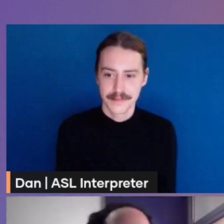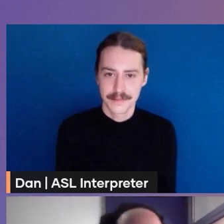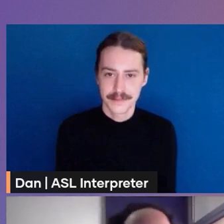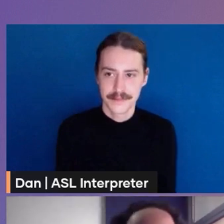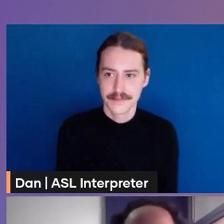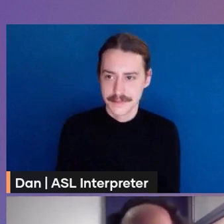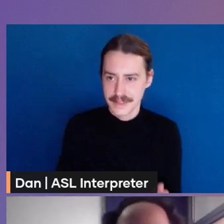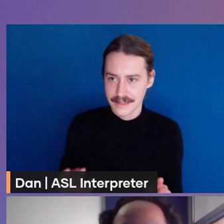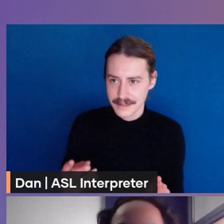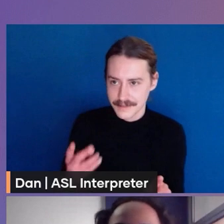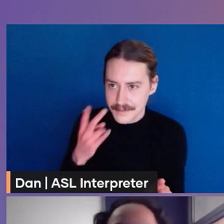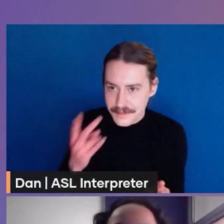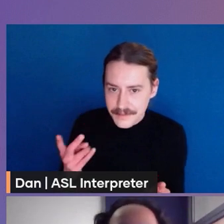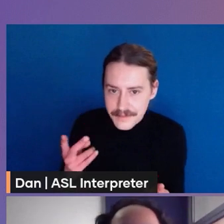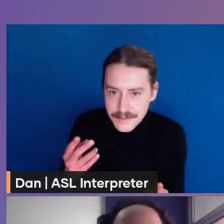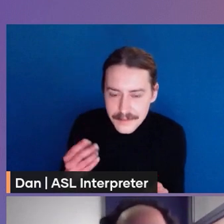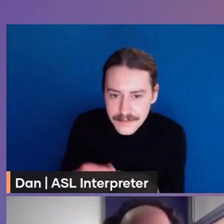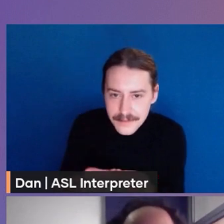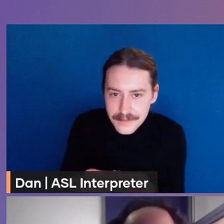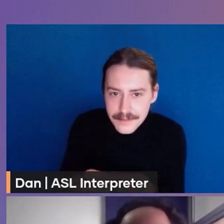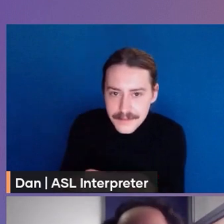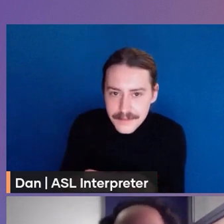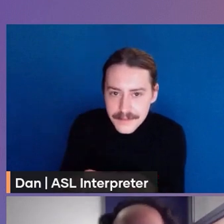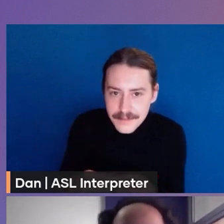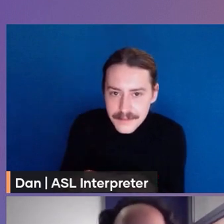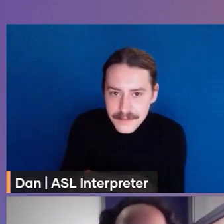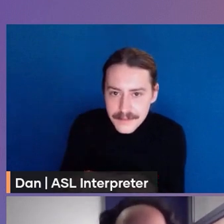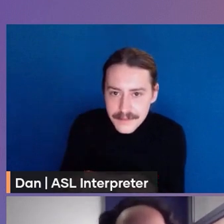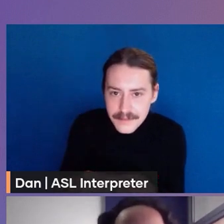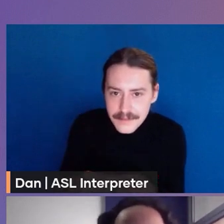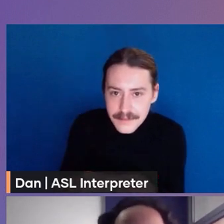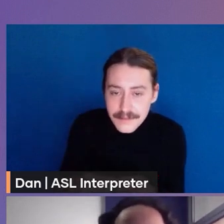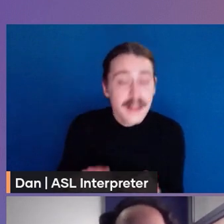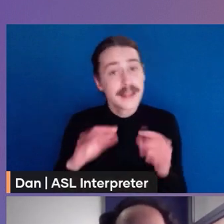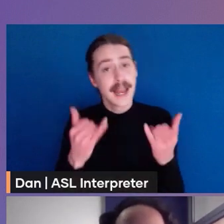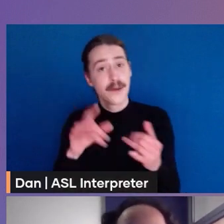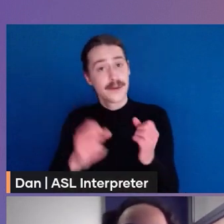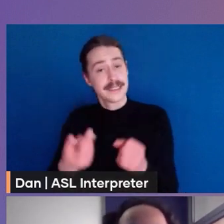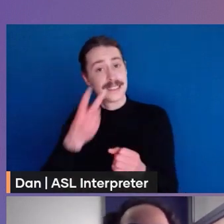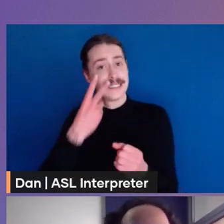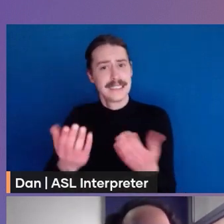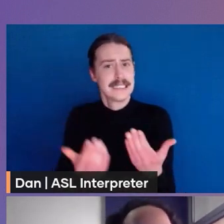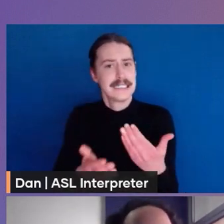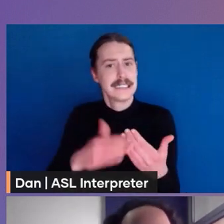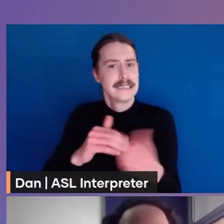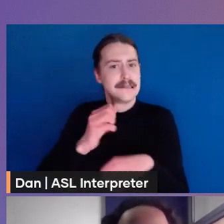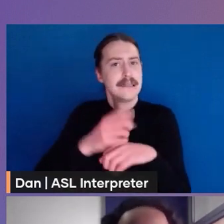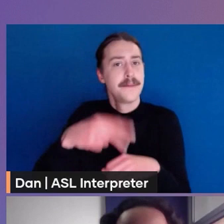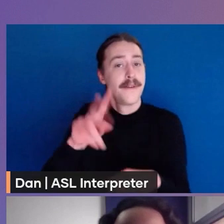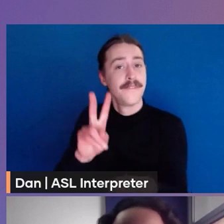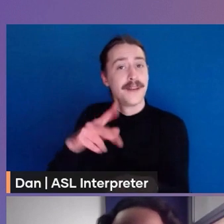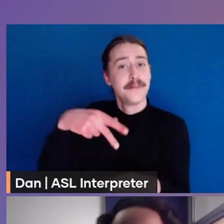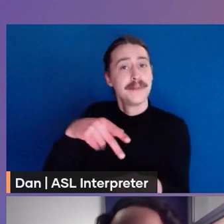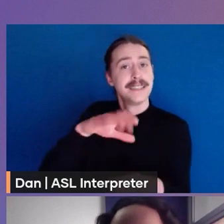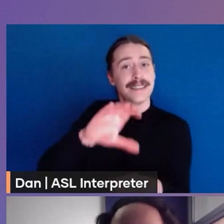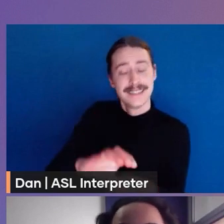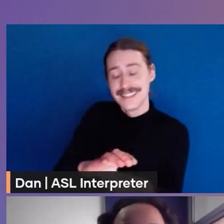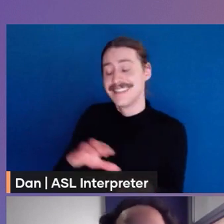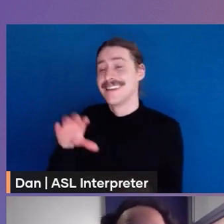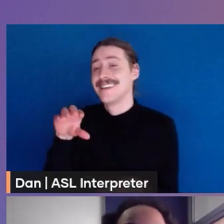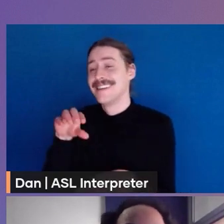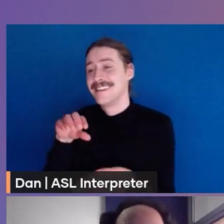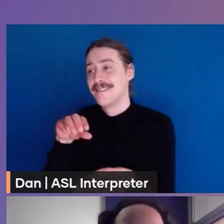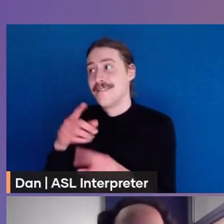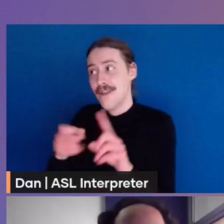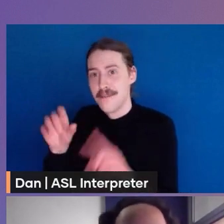In this demo, we saw how easy it is to create a VPC in AWS using the module provided by the AWS community. In